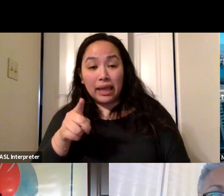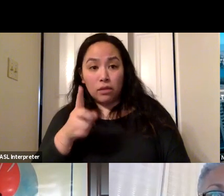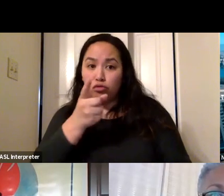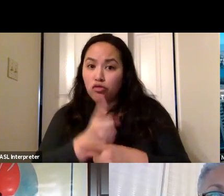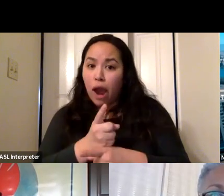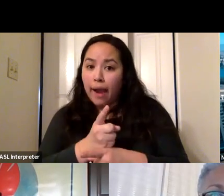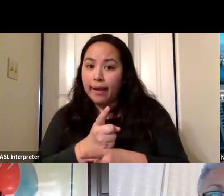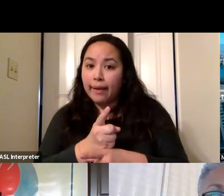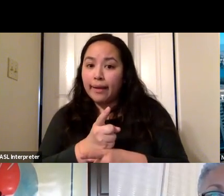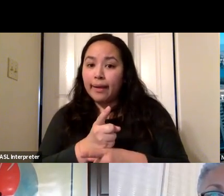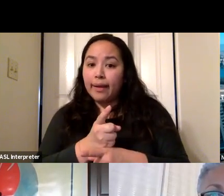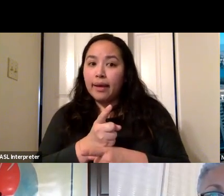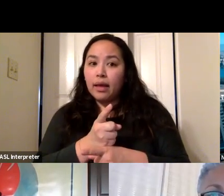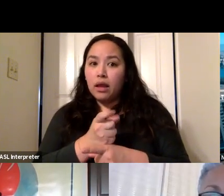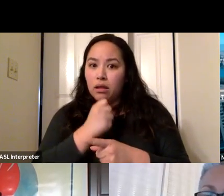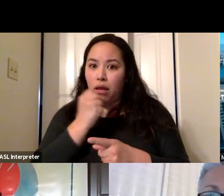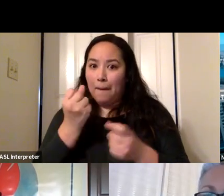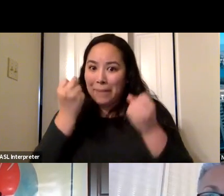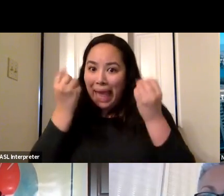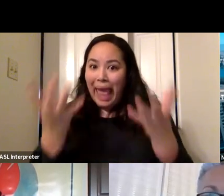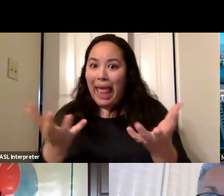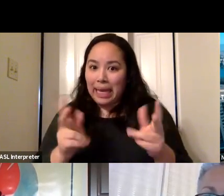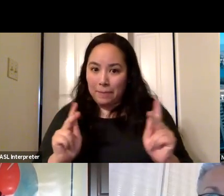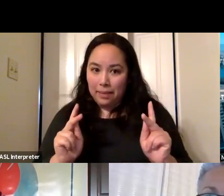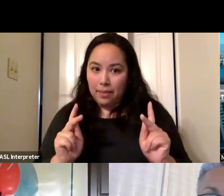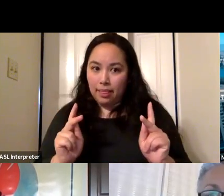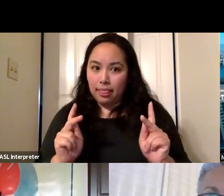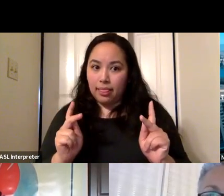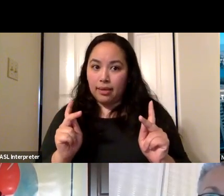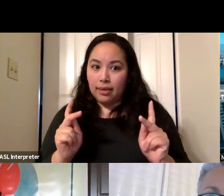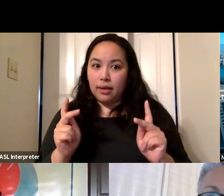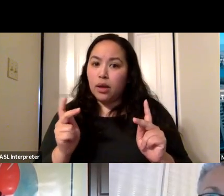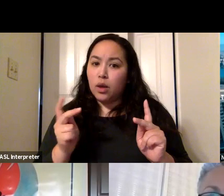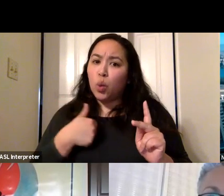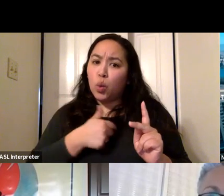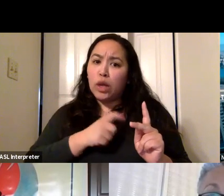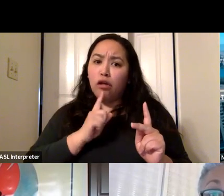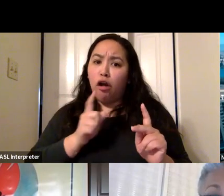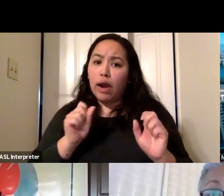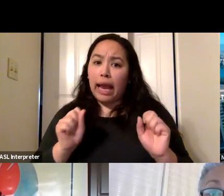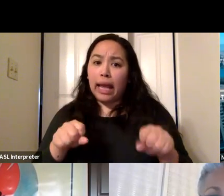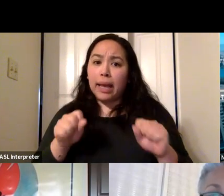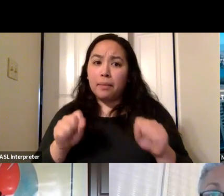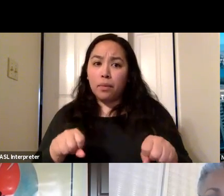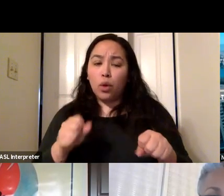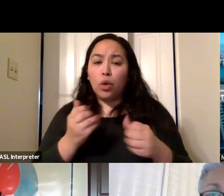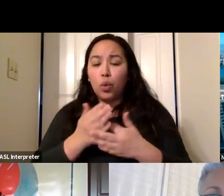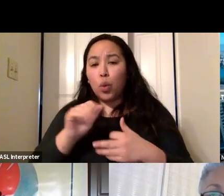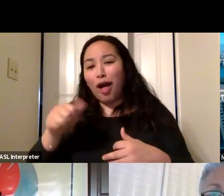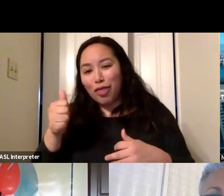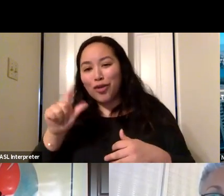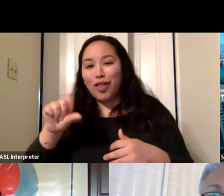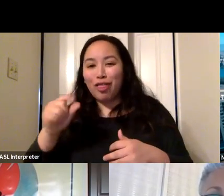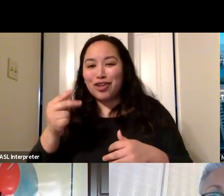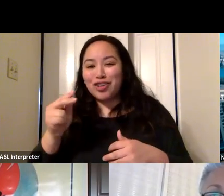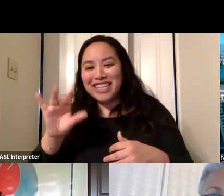about that, that the numbers aren't so big in our really large county that we're able through a lot of logistical planning and everything